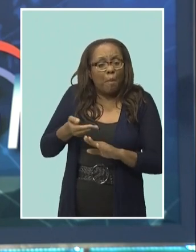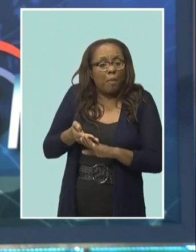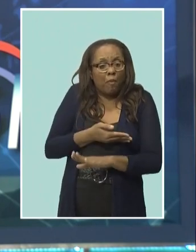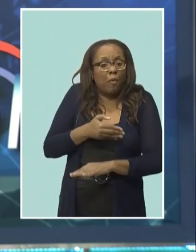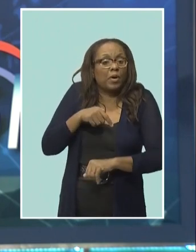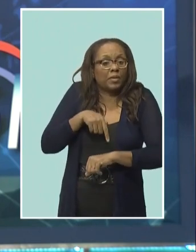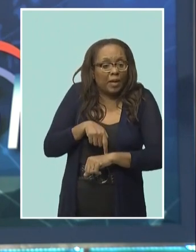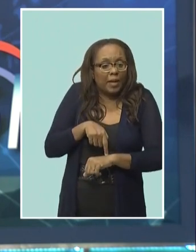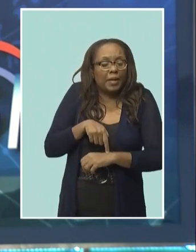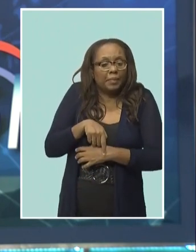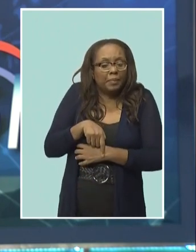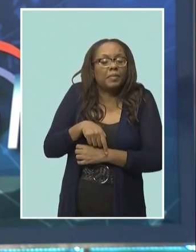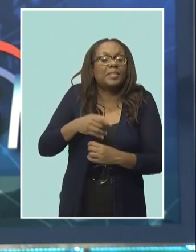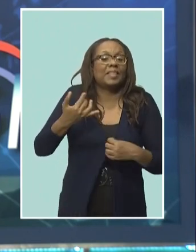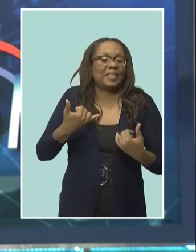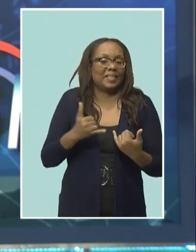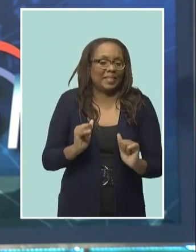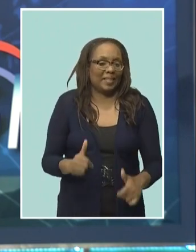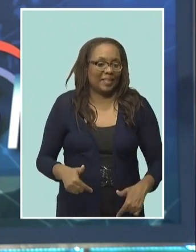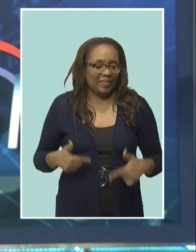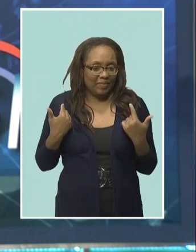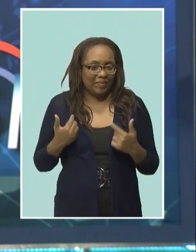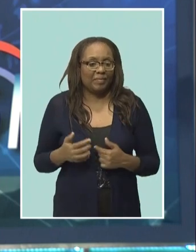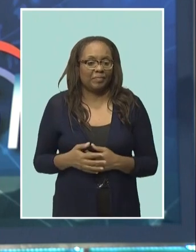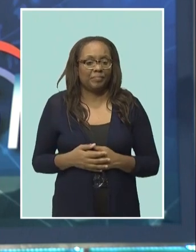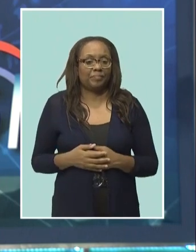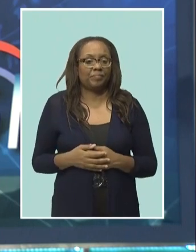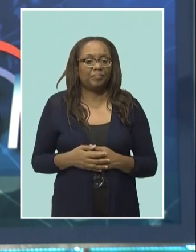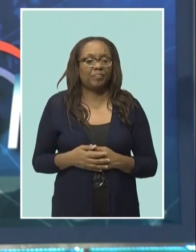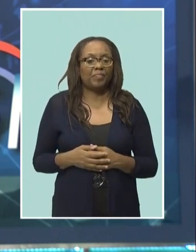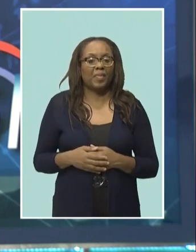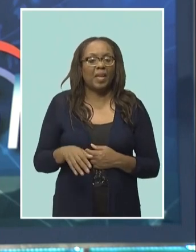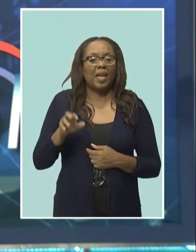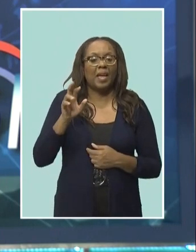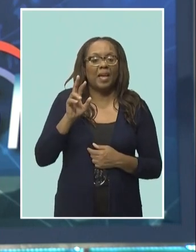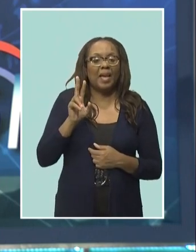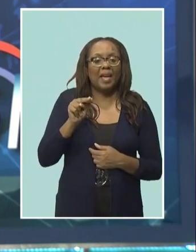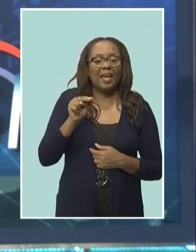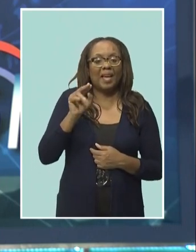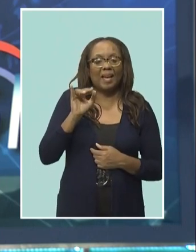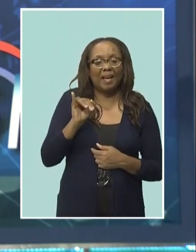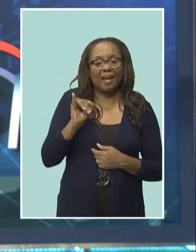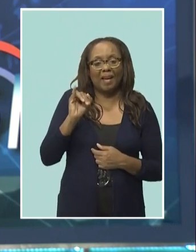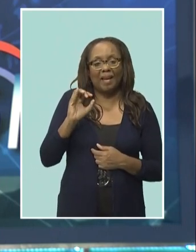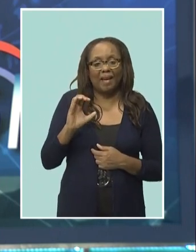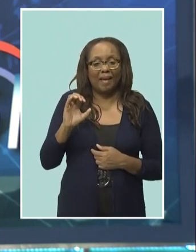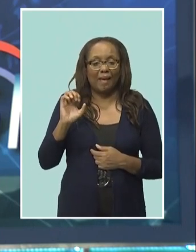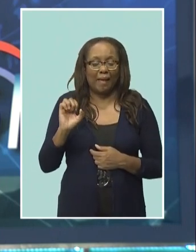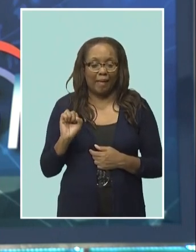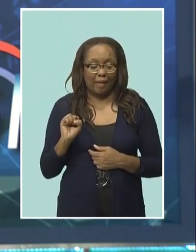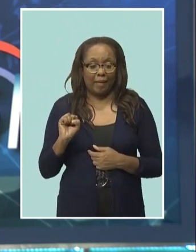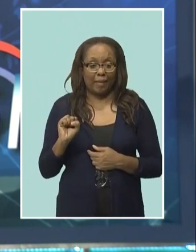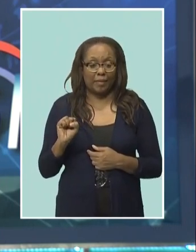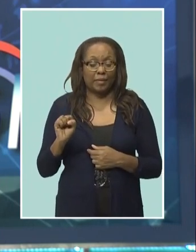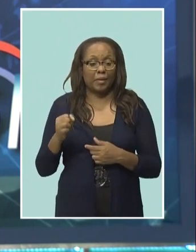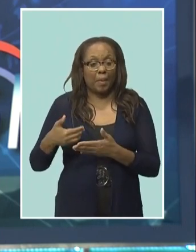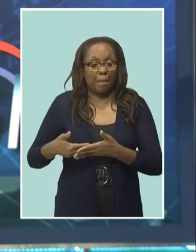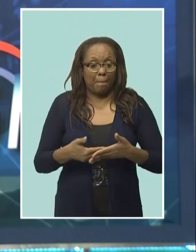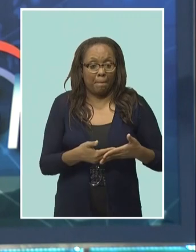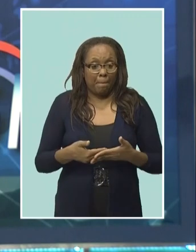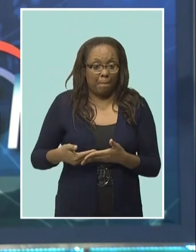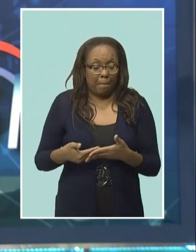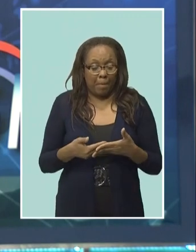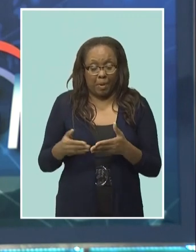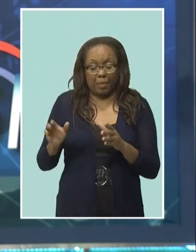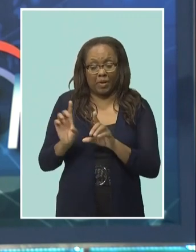as World Prematurity Day. Newborn intensive care specialist and head of the neonatal intensive care unit at the QEH, Dr. Jillian